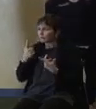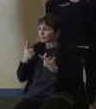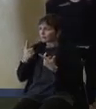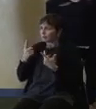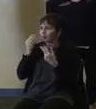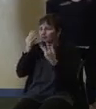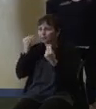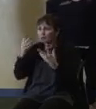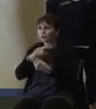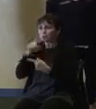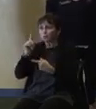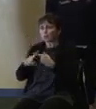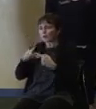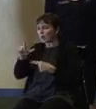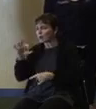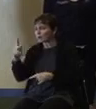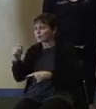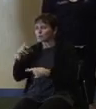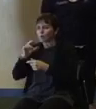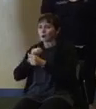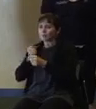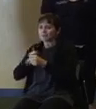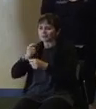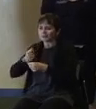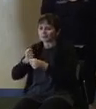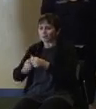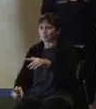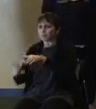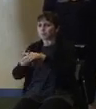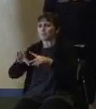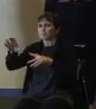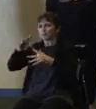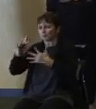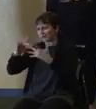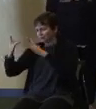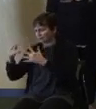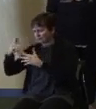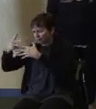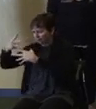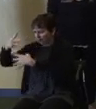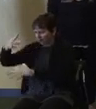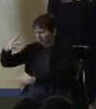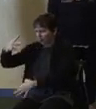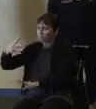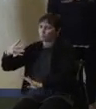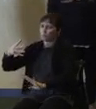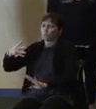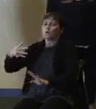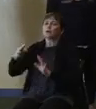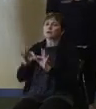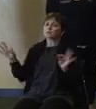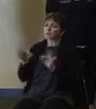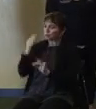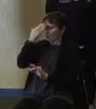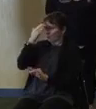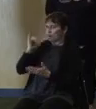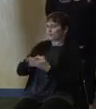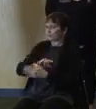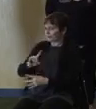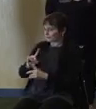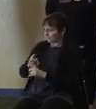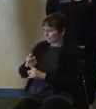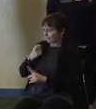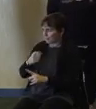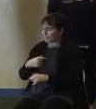links come in, when those updates come in. It is never more important than in other emergencies like this, as the governor's often fond of saying,